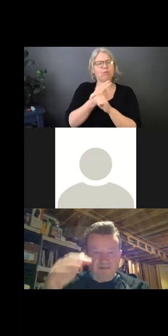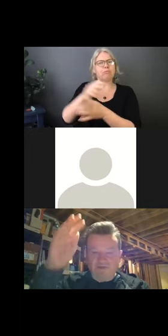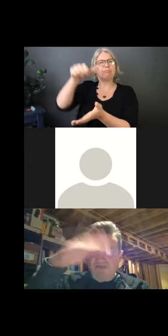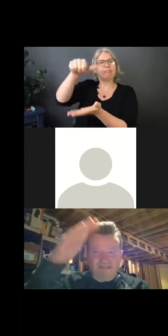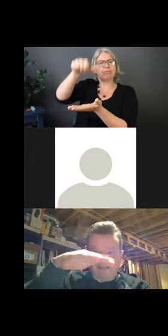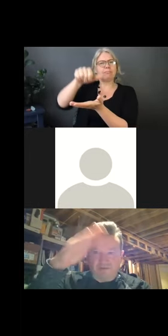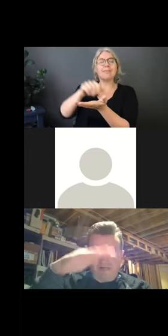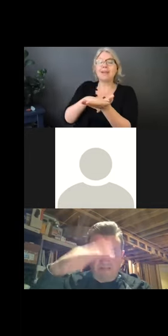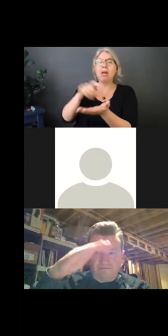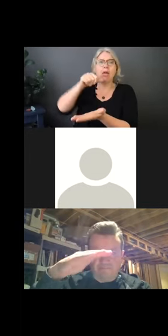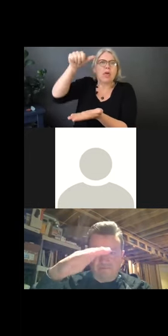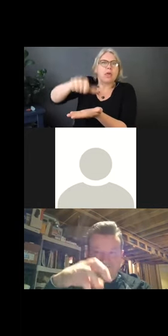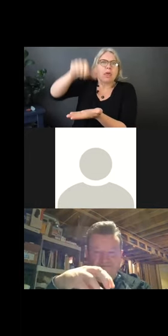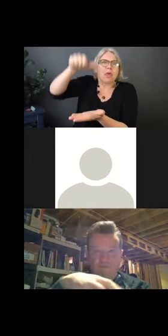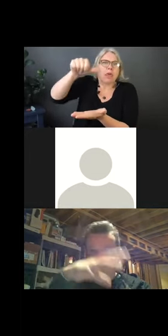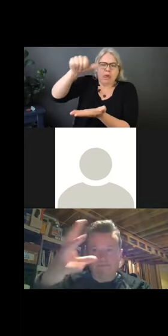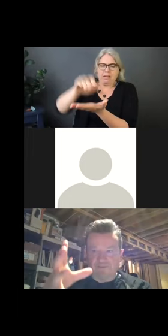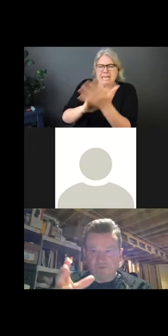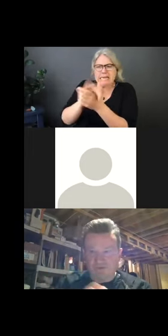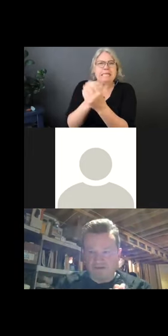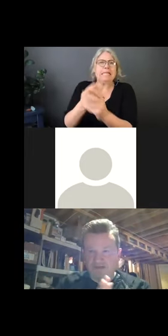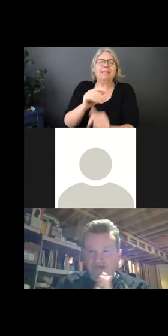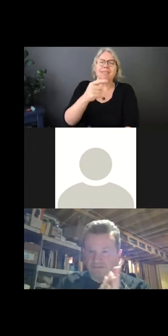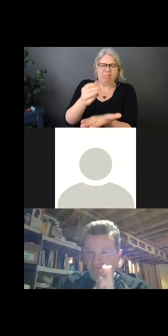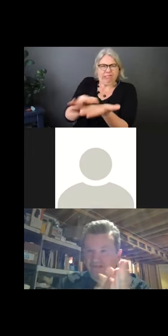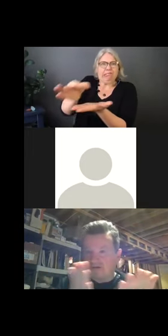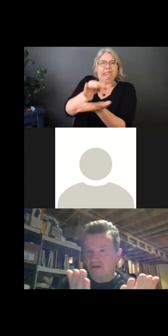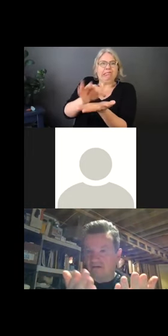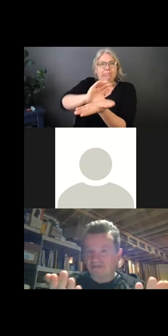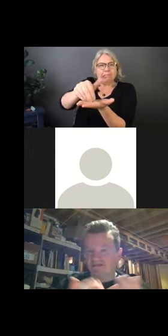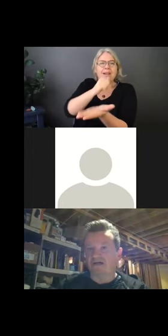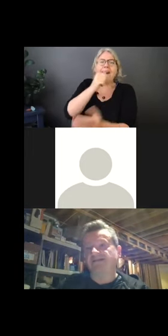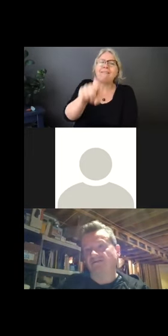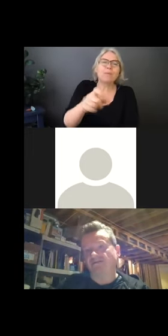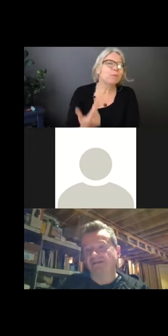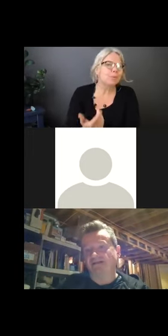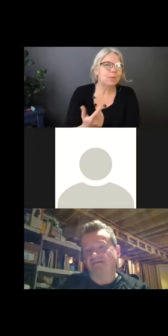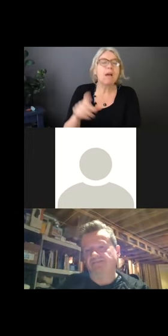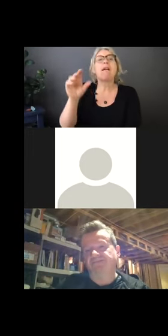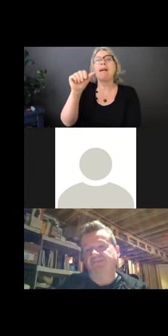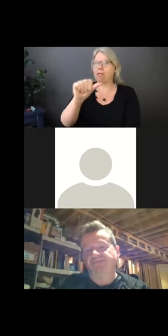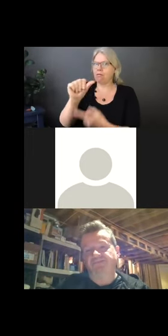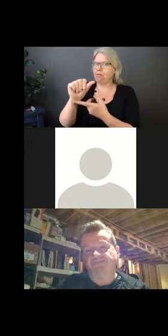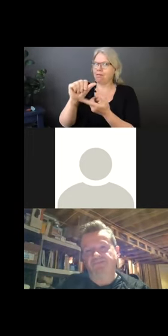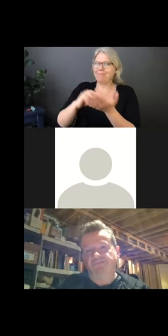a ton, so you don't need to saturate it and put four tablespoons on because, remember, it's alcohol and it dries out your skin.